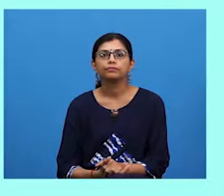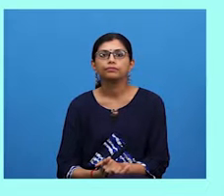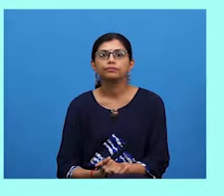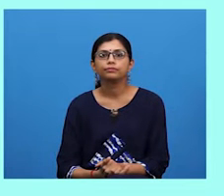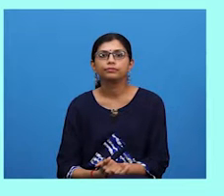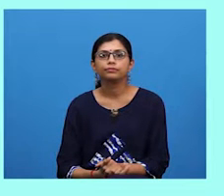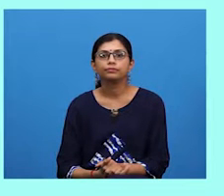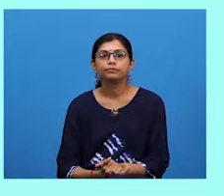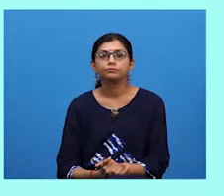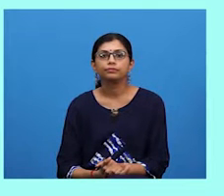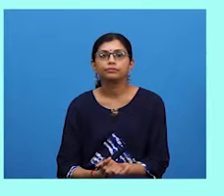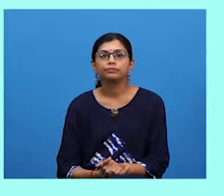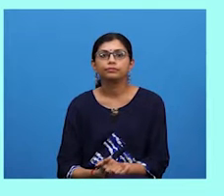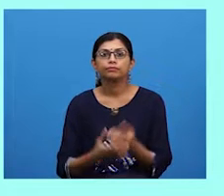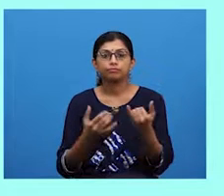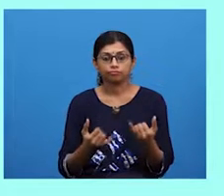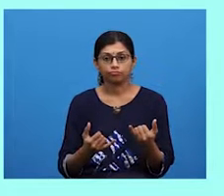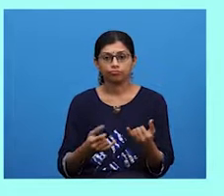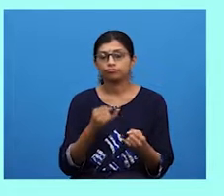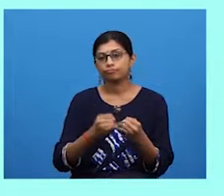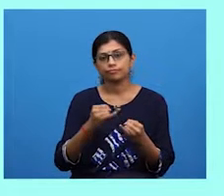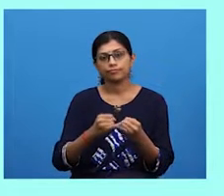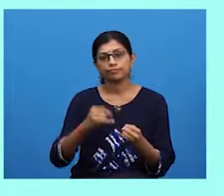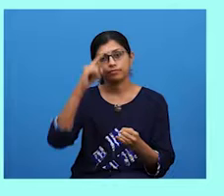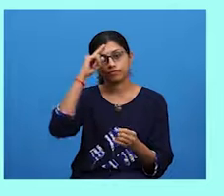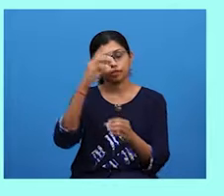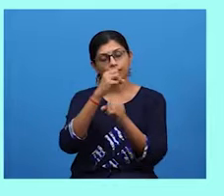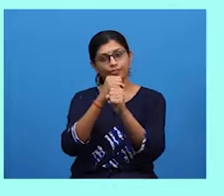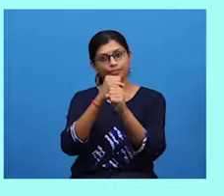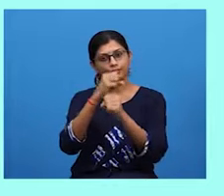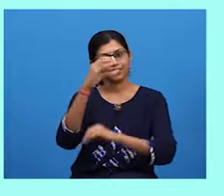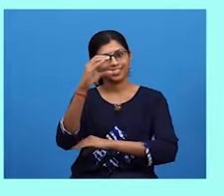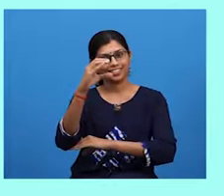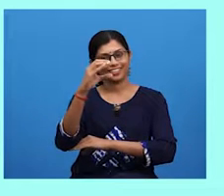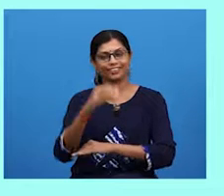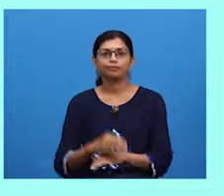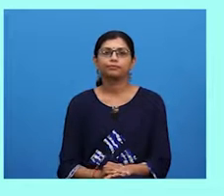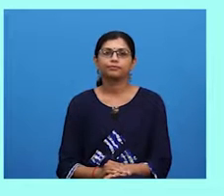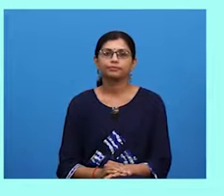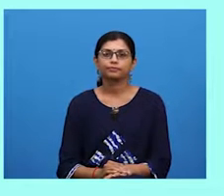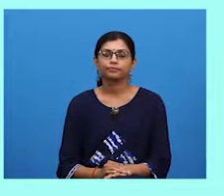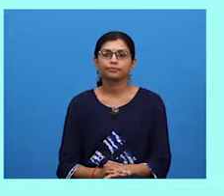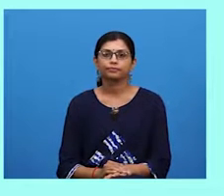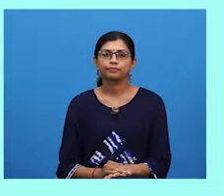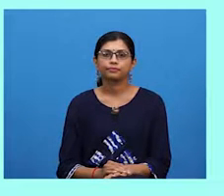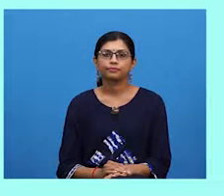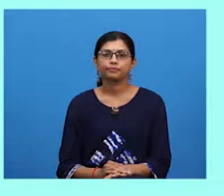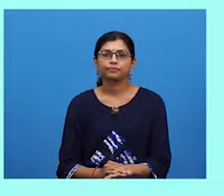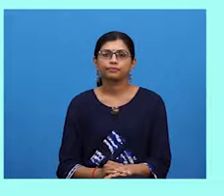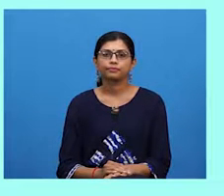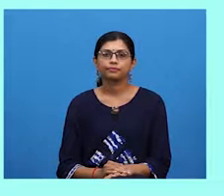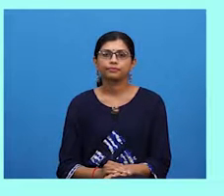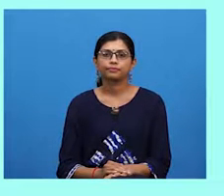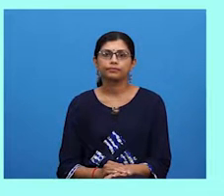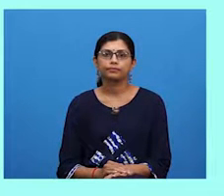In short, most people nowadays prefer to be hassle-free and always